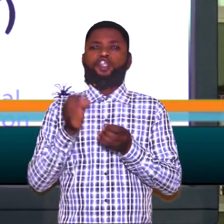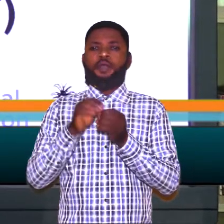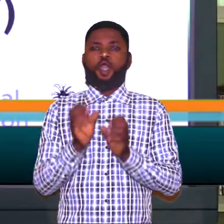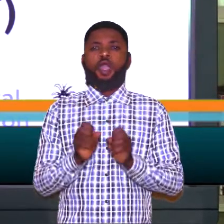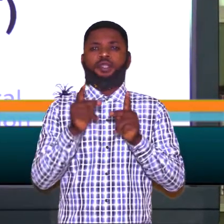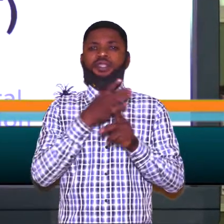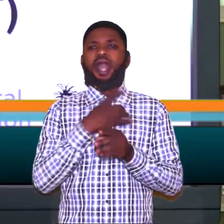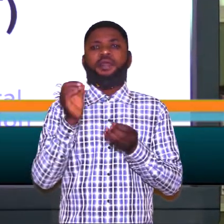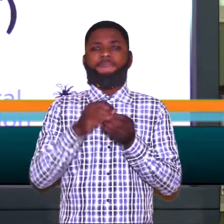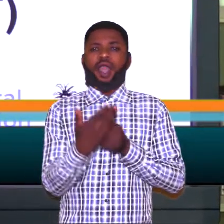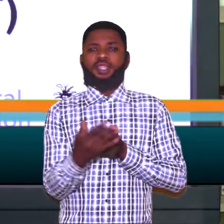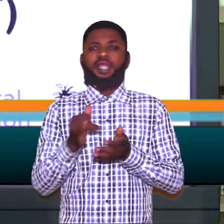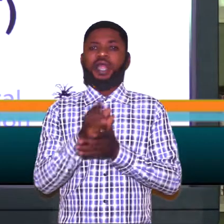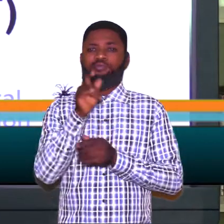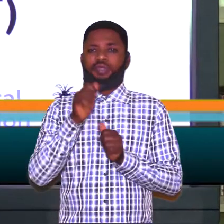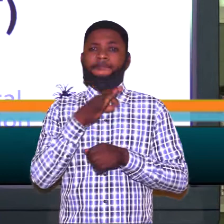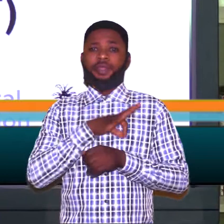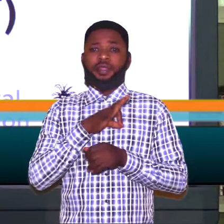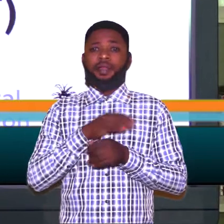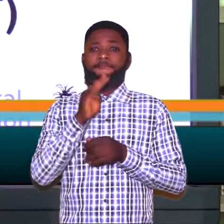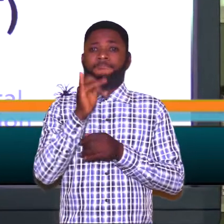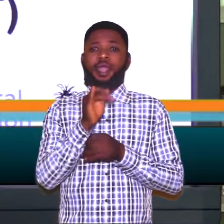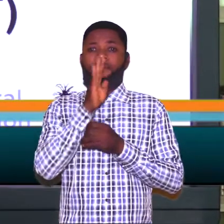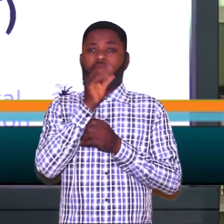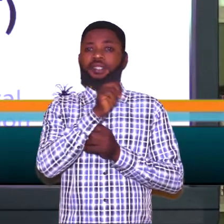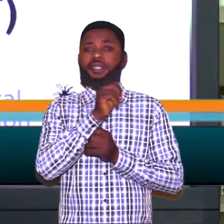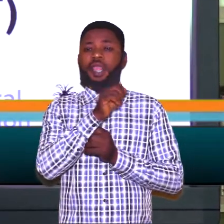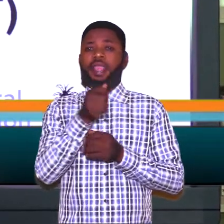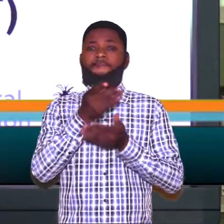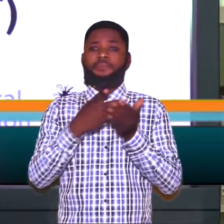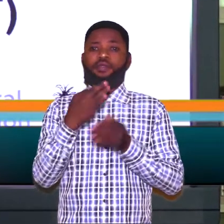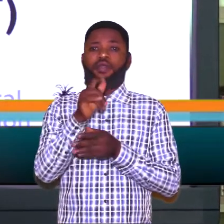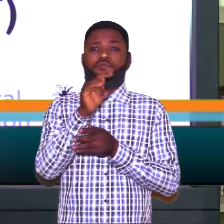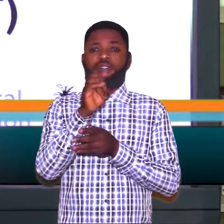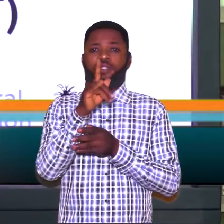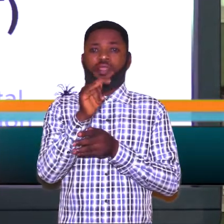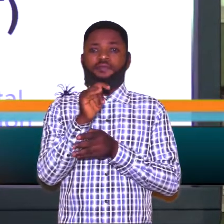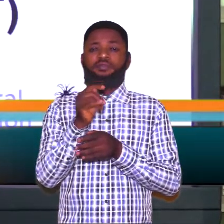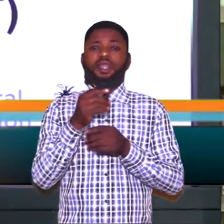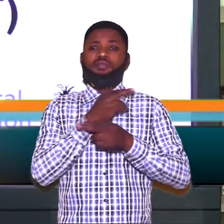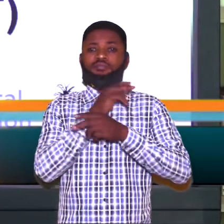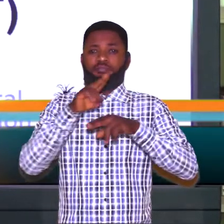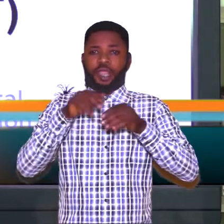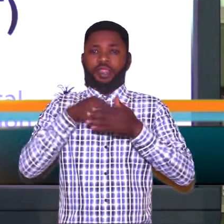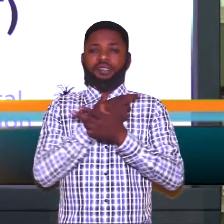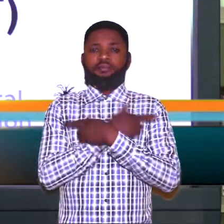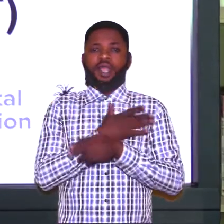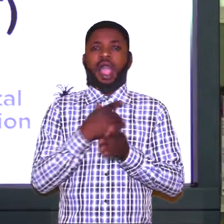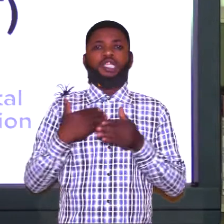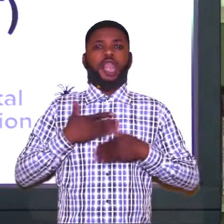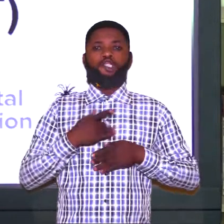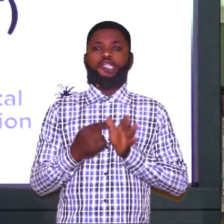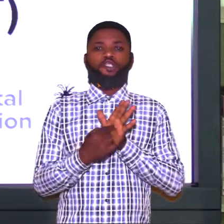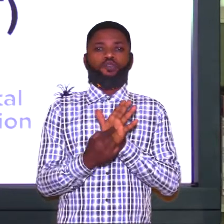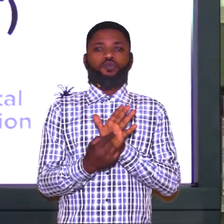telling us more opportunities and more things that you can benefit by being a part of the TVET schools. Sit down,